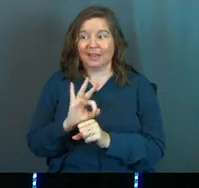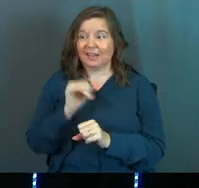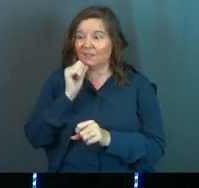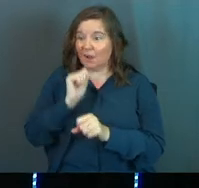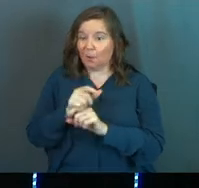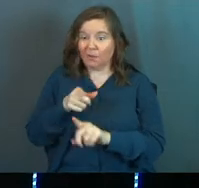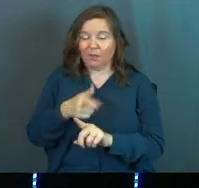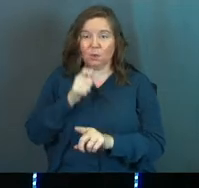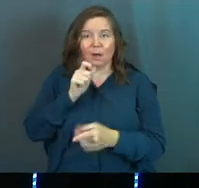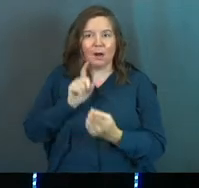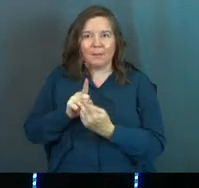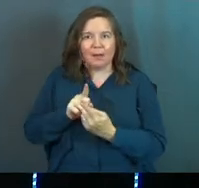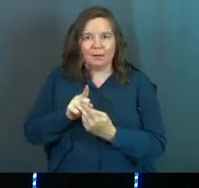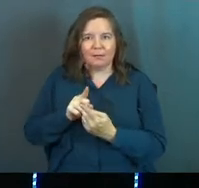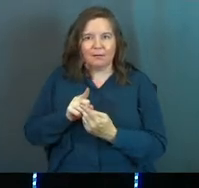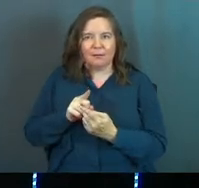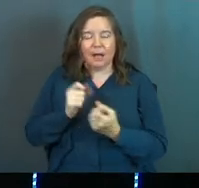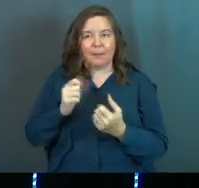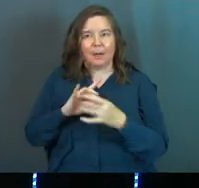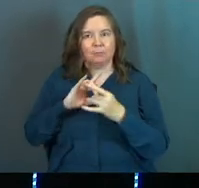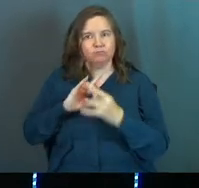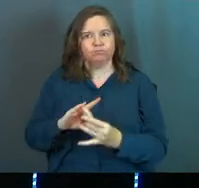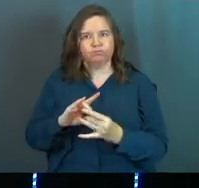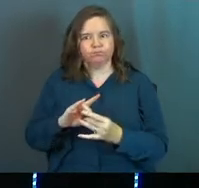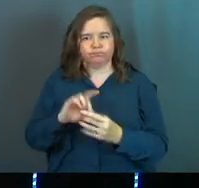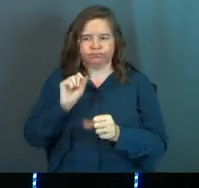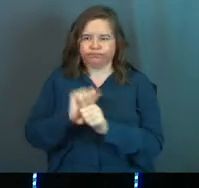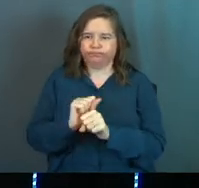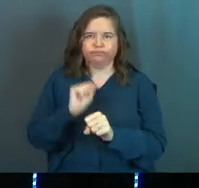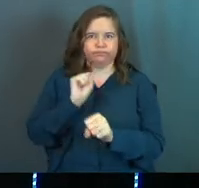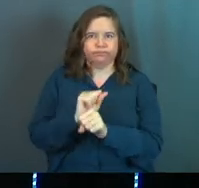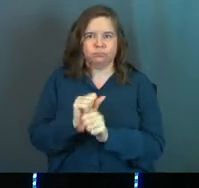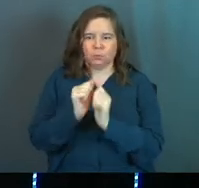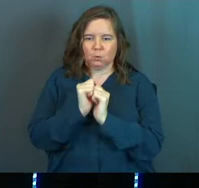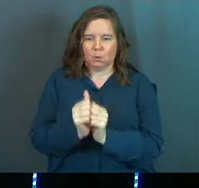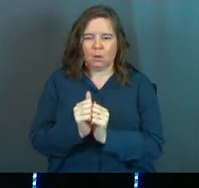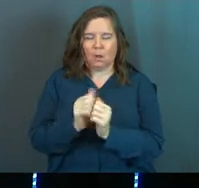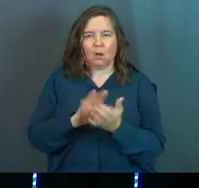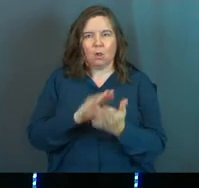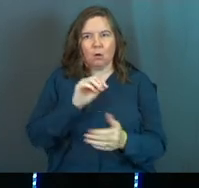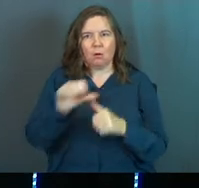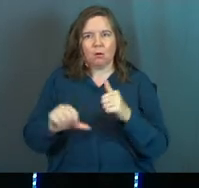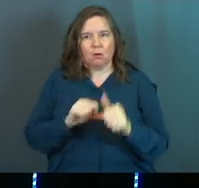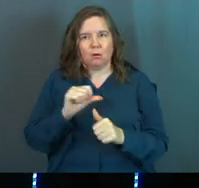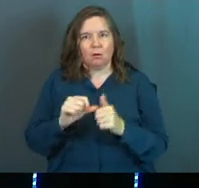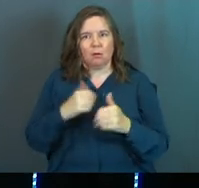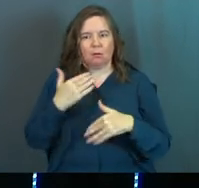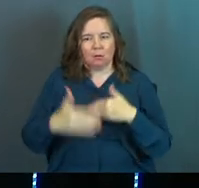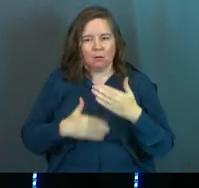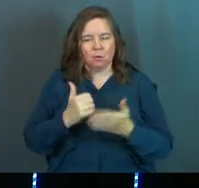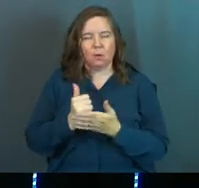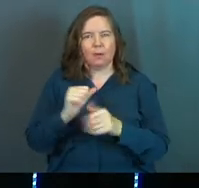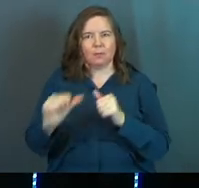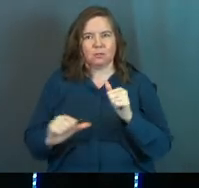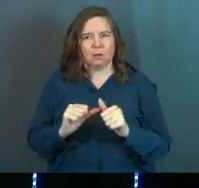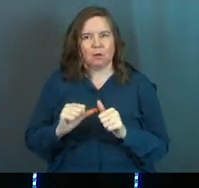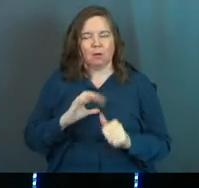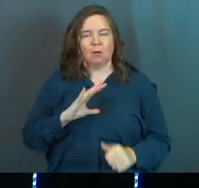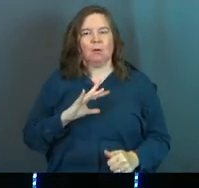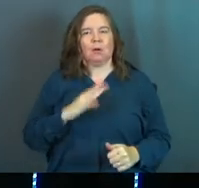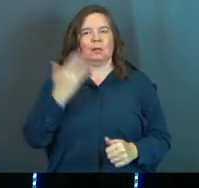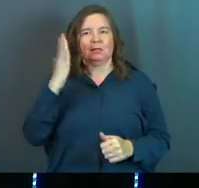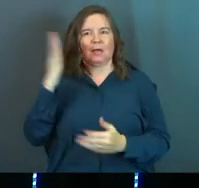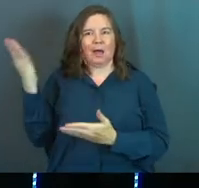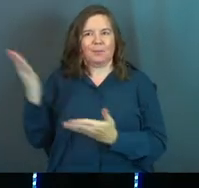in touch with otherwise? How many deep bonds as you worked alongside each other, as you learned from each other, as you helped each other, did